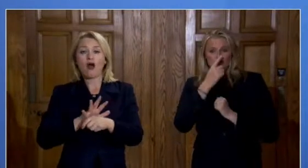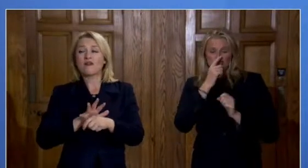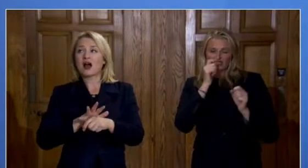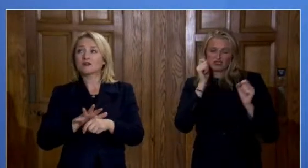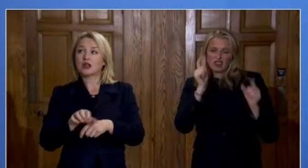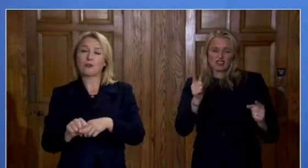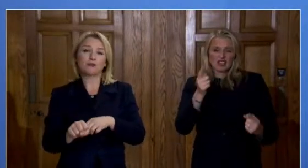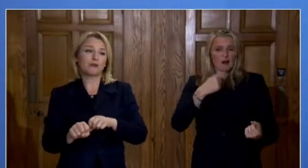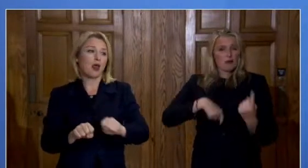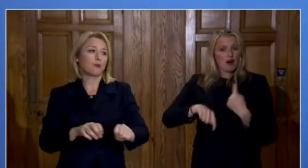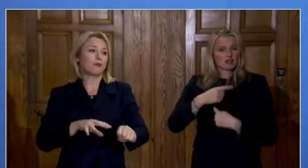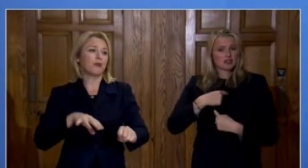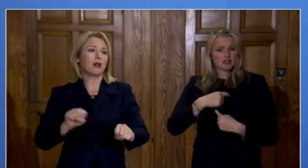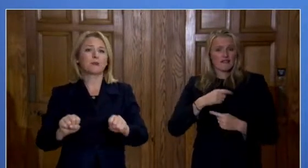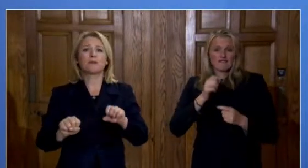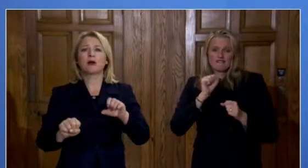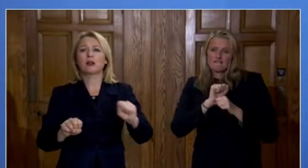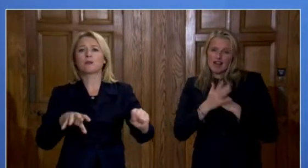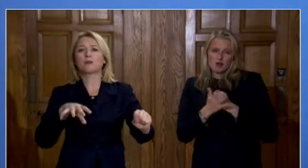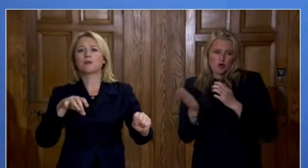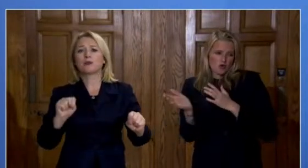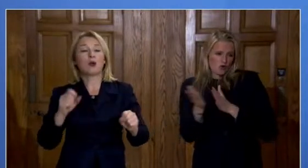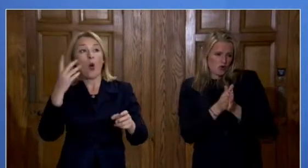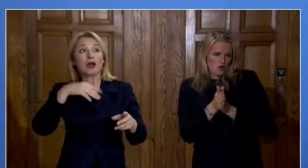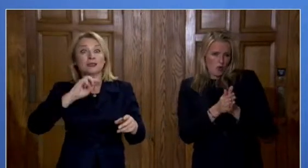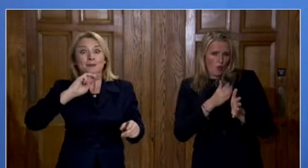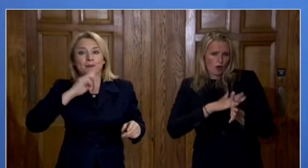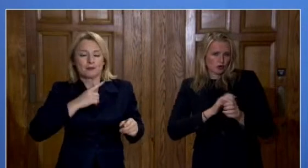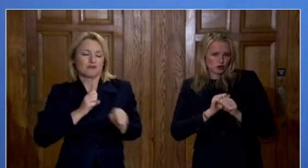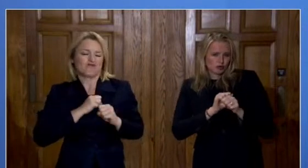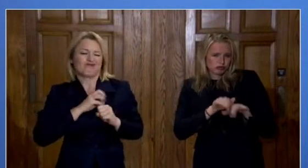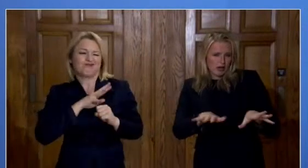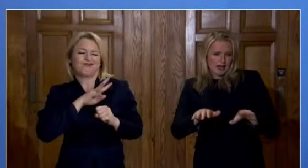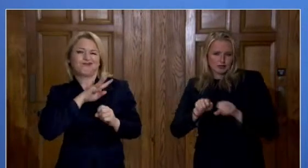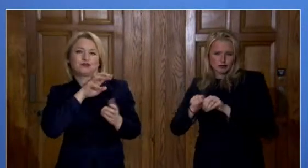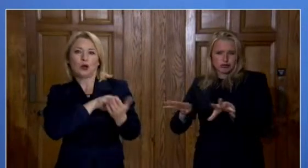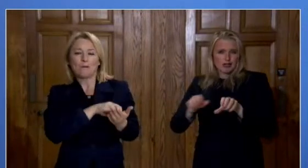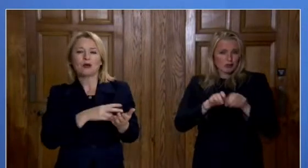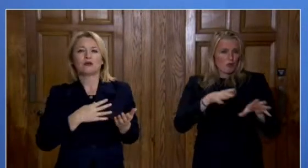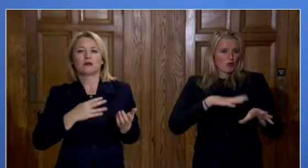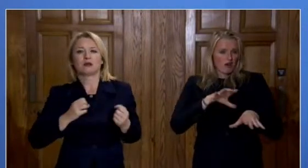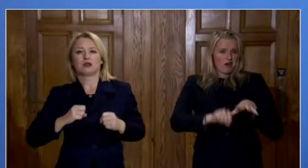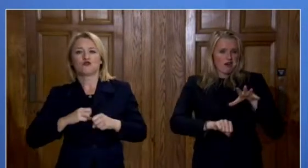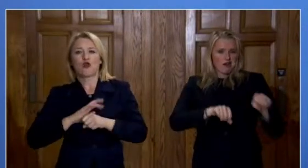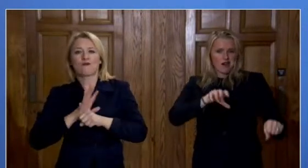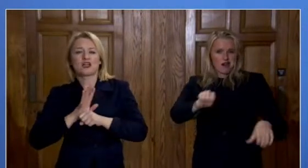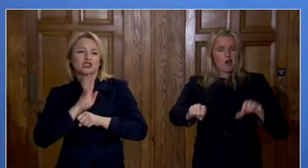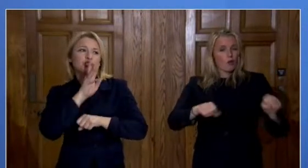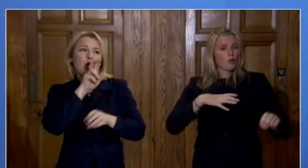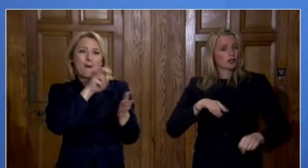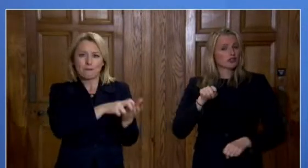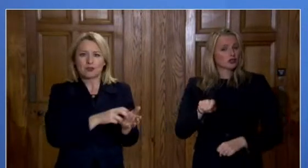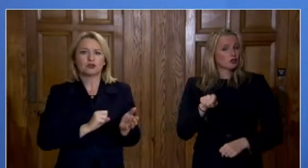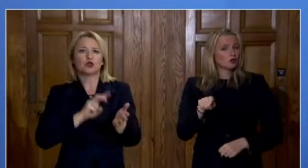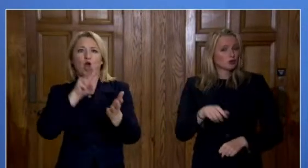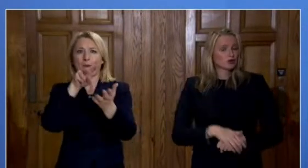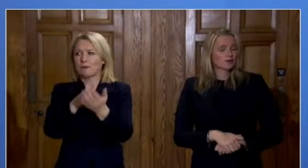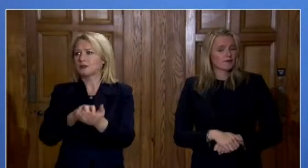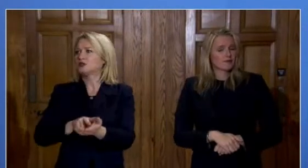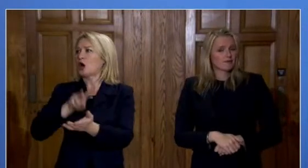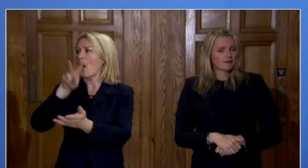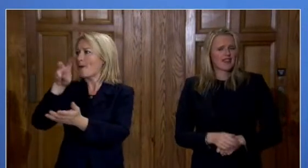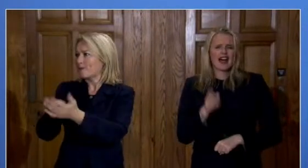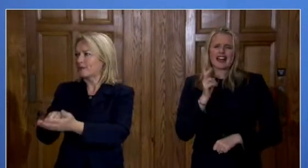exploits any and all opportunities. Finally, let me underline once again that I